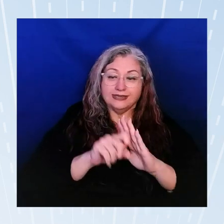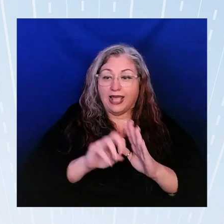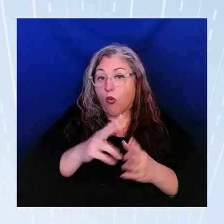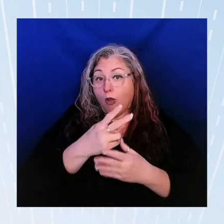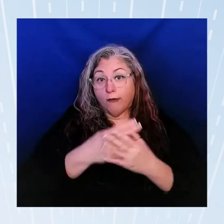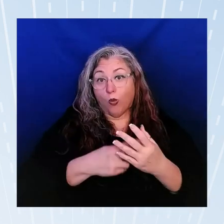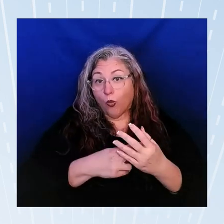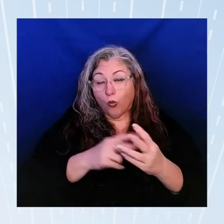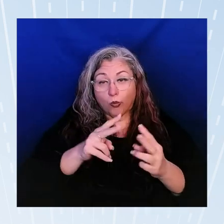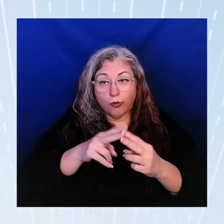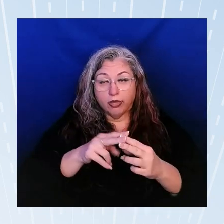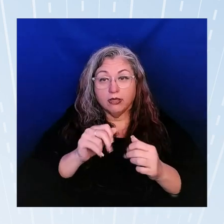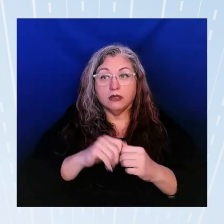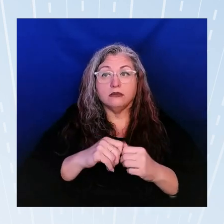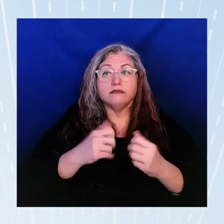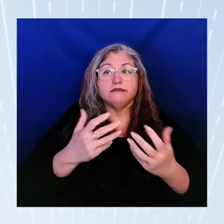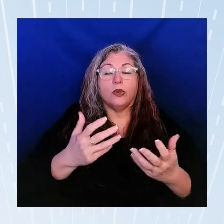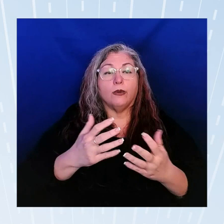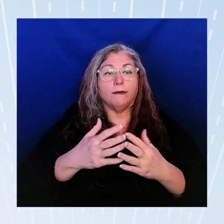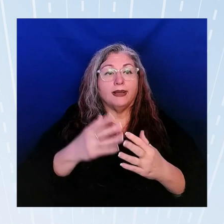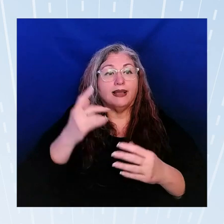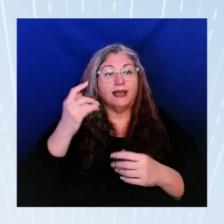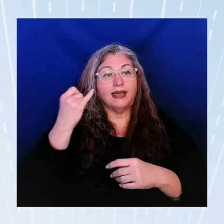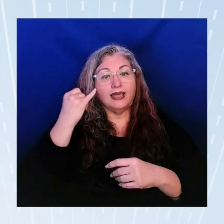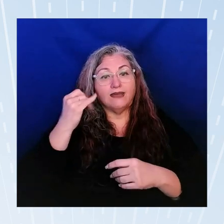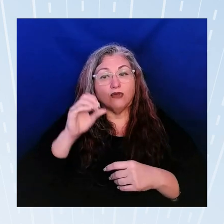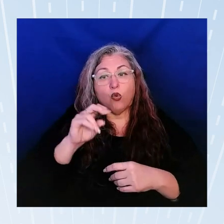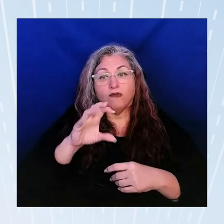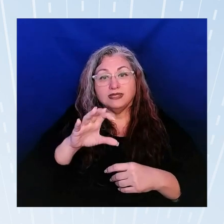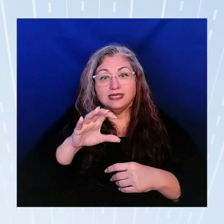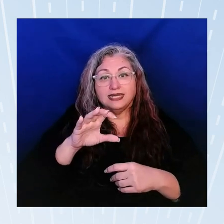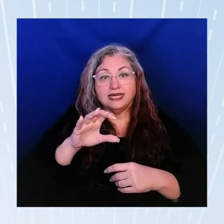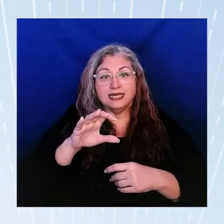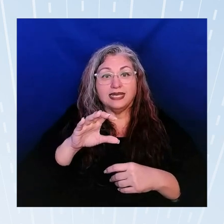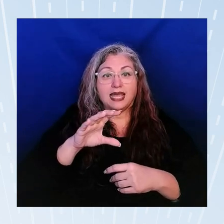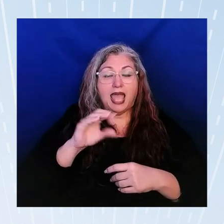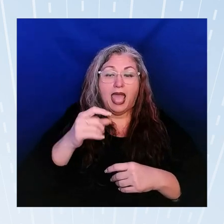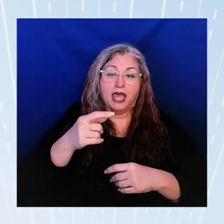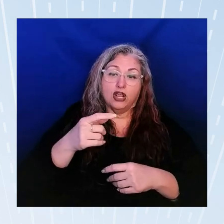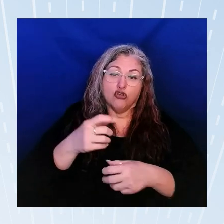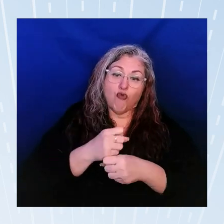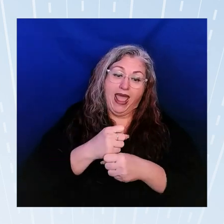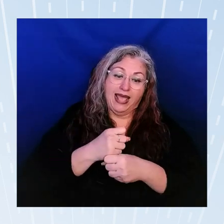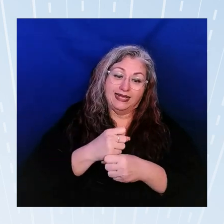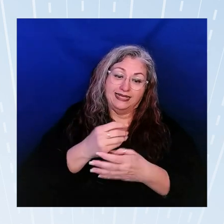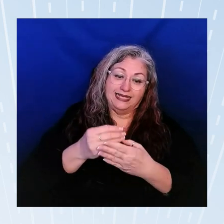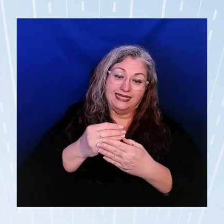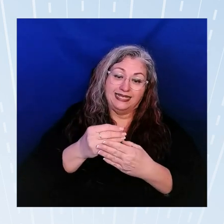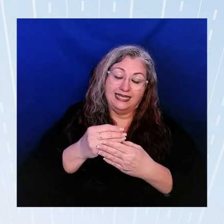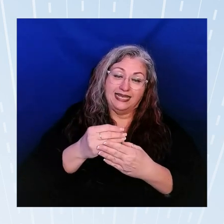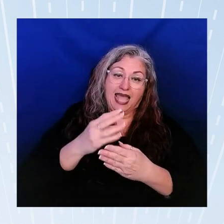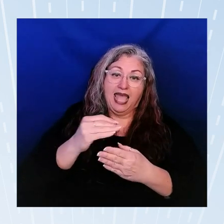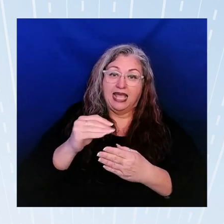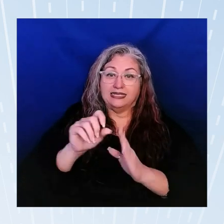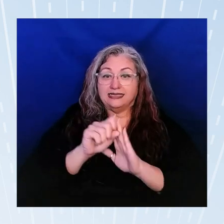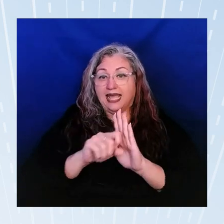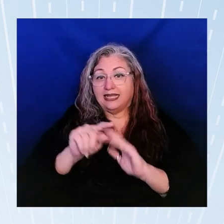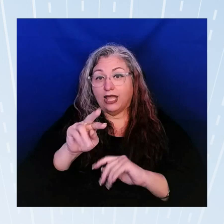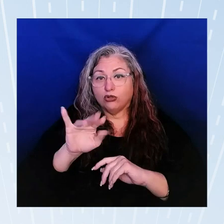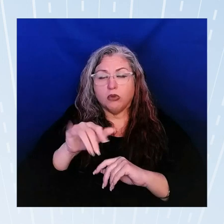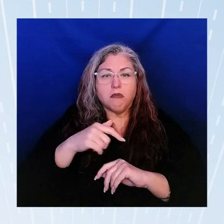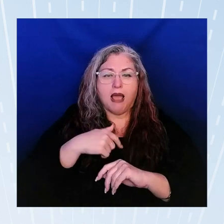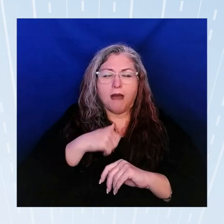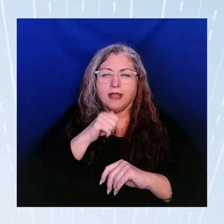um so if it's you know OVC and the grantee states and territories i i'm less familiar with the